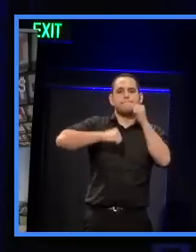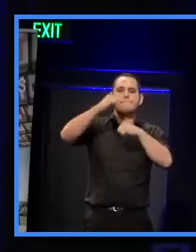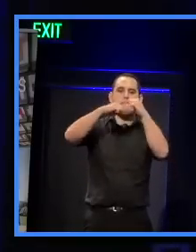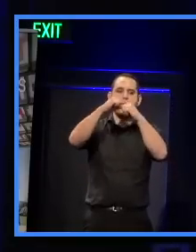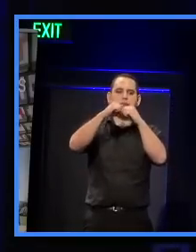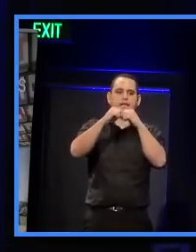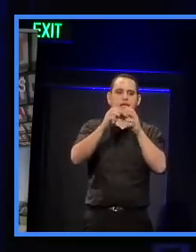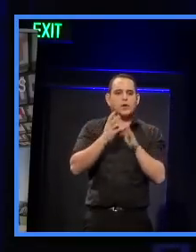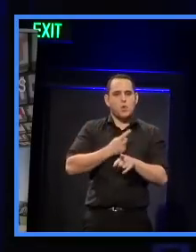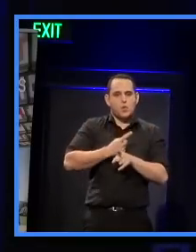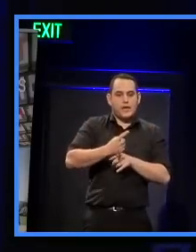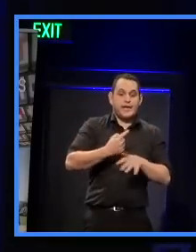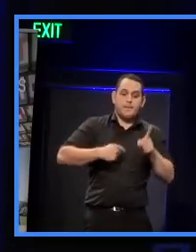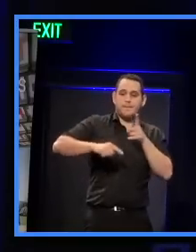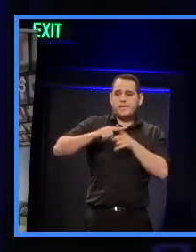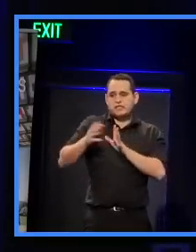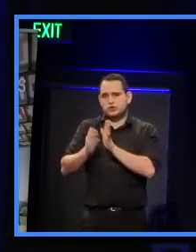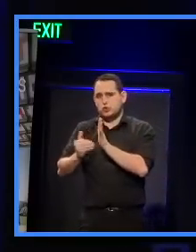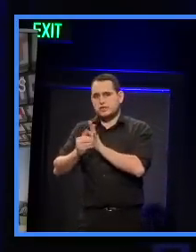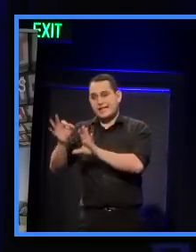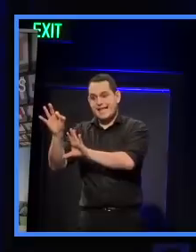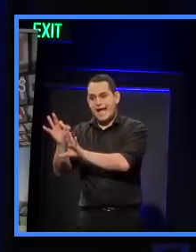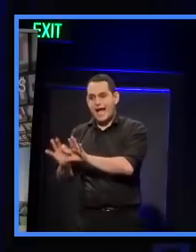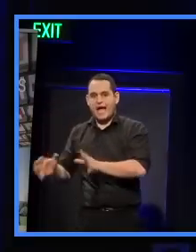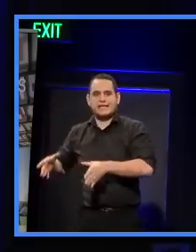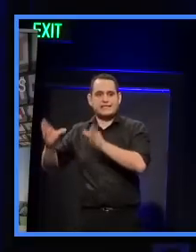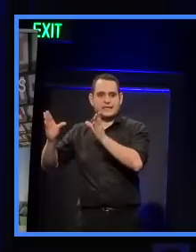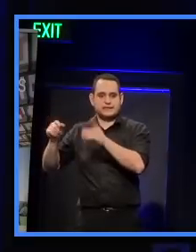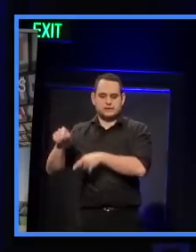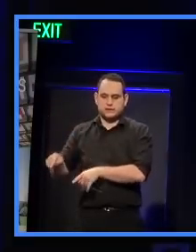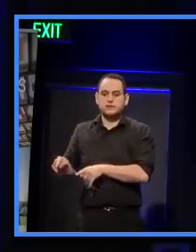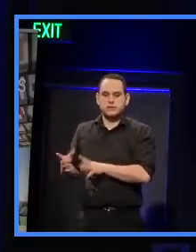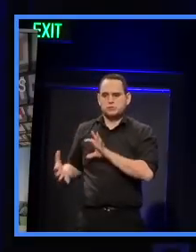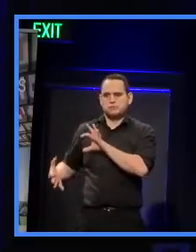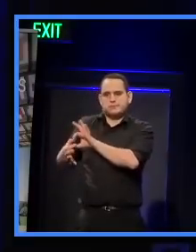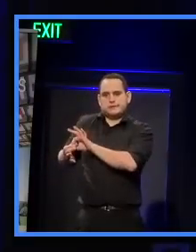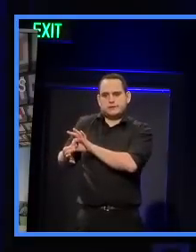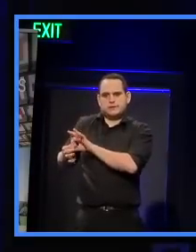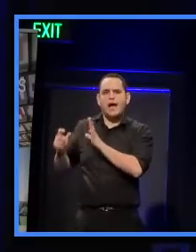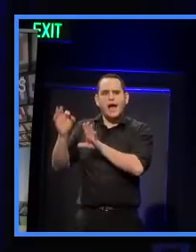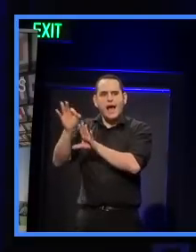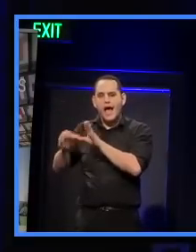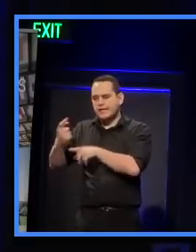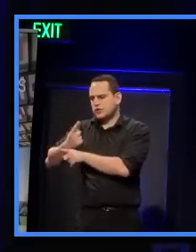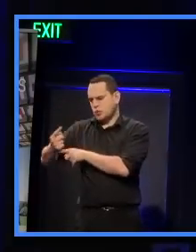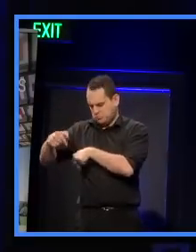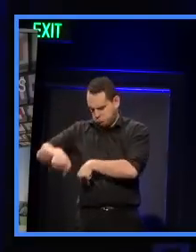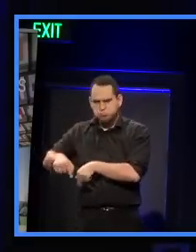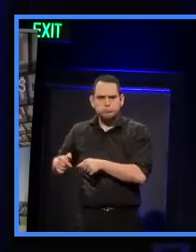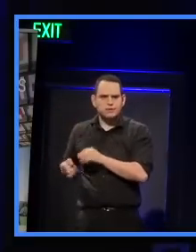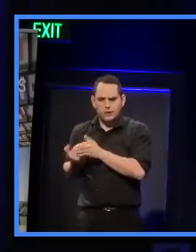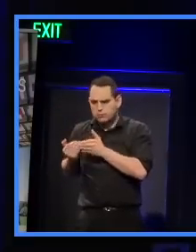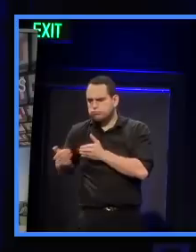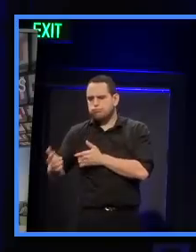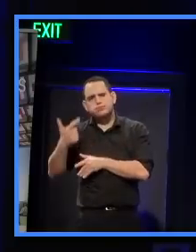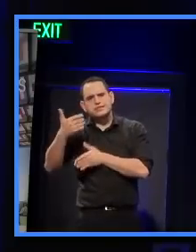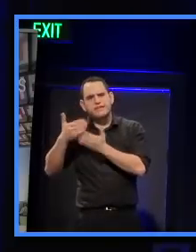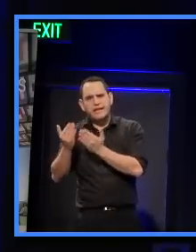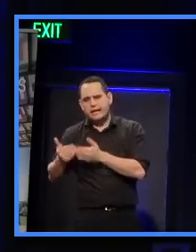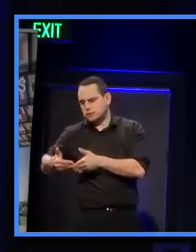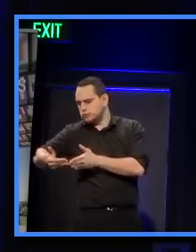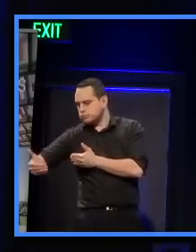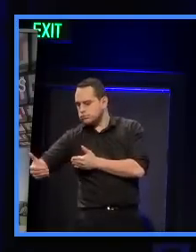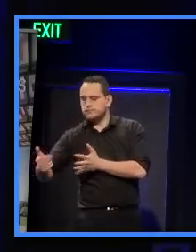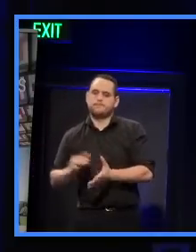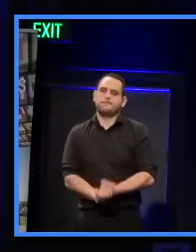the New Zealand Institute of Architects who are organisers of the Auckland Architecture Week which is on this week and they've been helping us in working on tonight's programme.